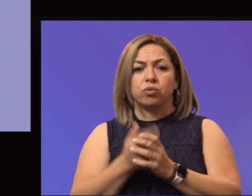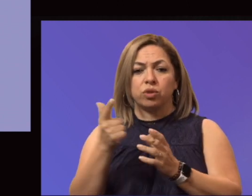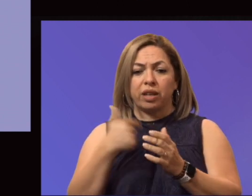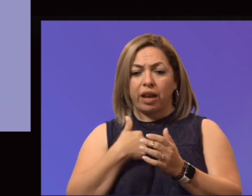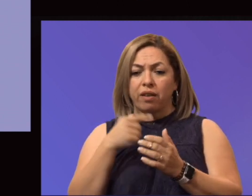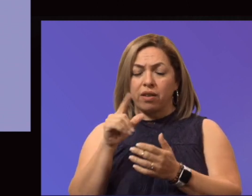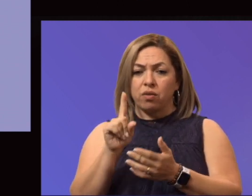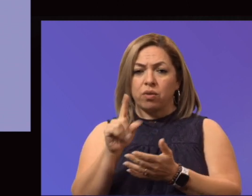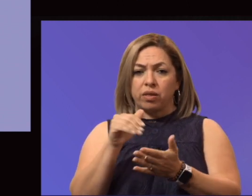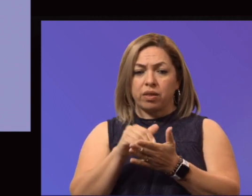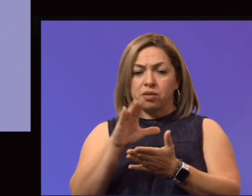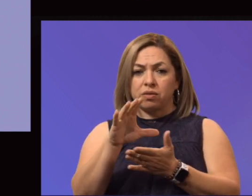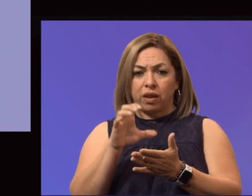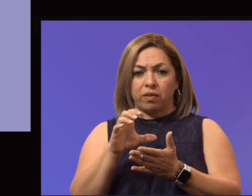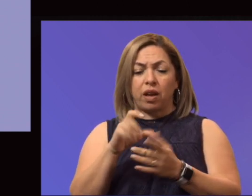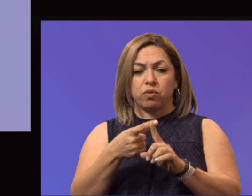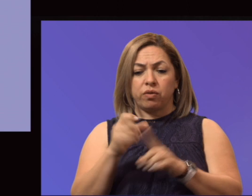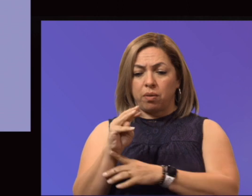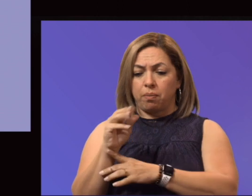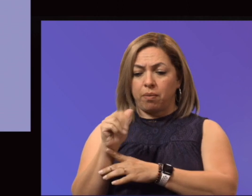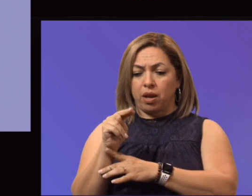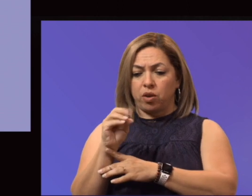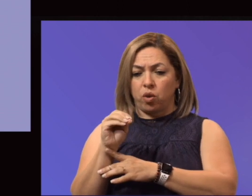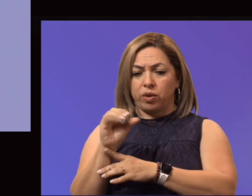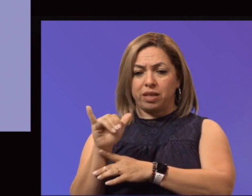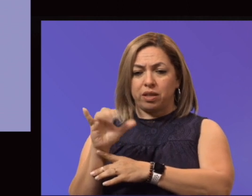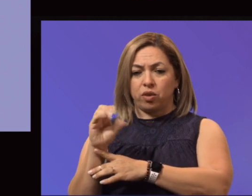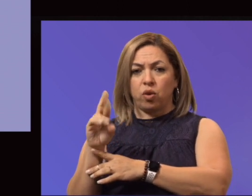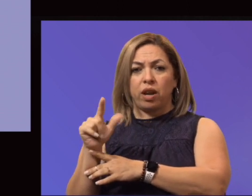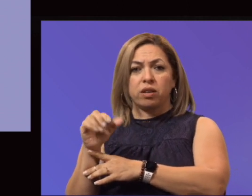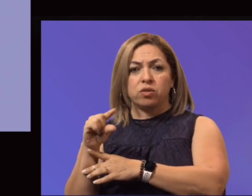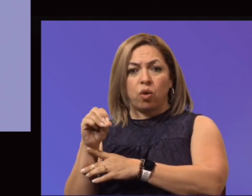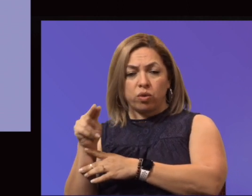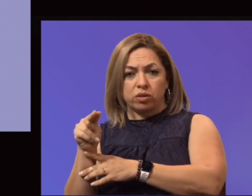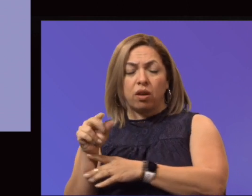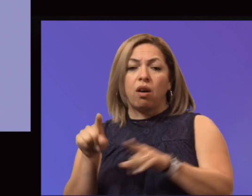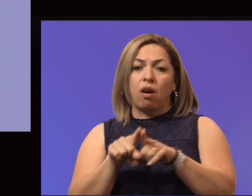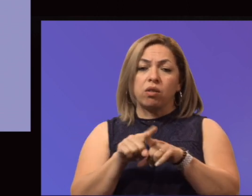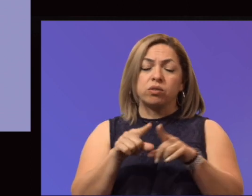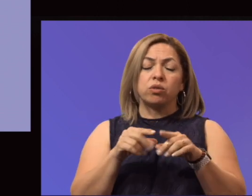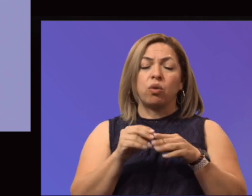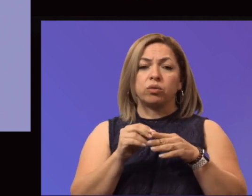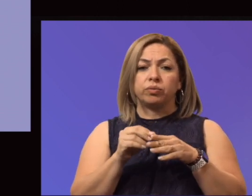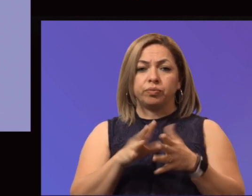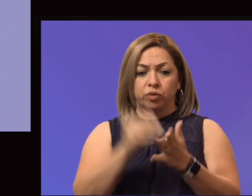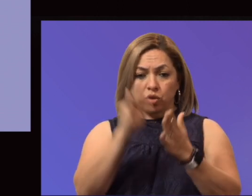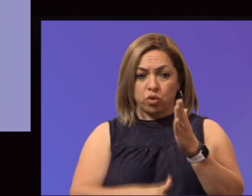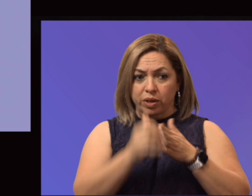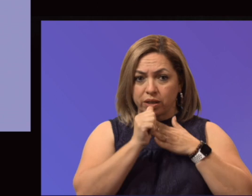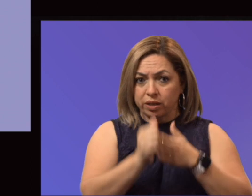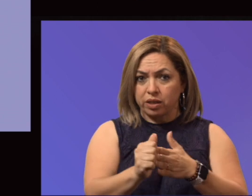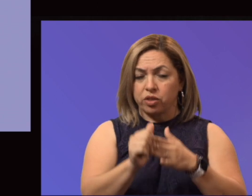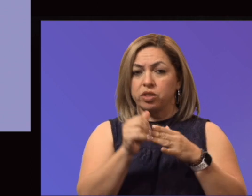from Mano y Corazon. In addition, we've moved forward Student Leadership in Campus Life with Creative Kiddy